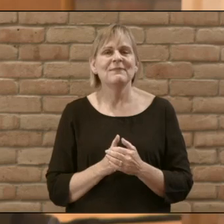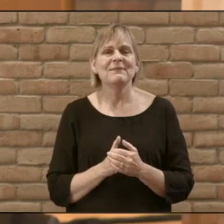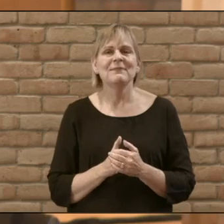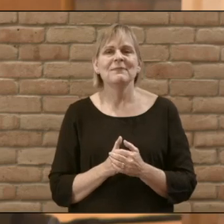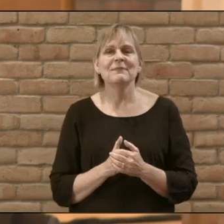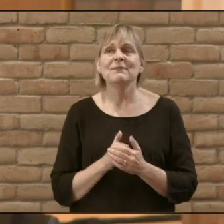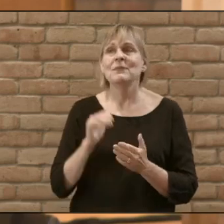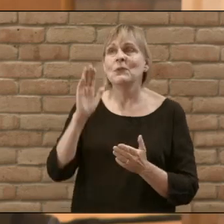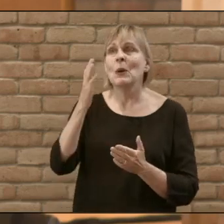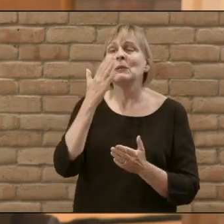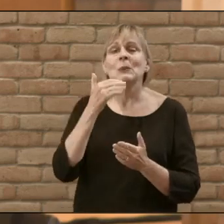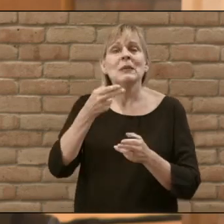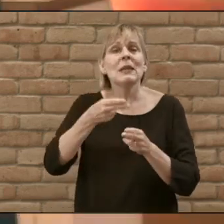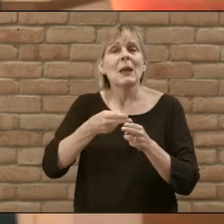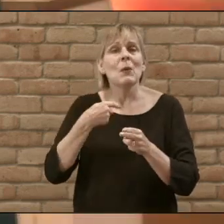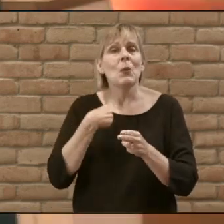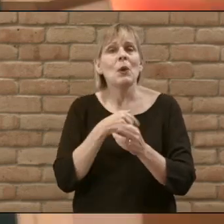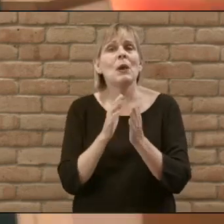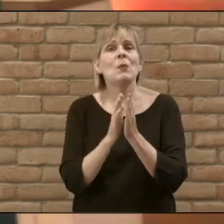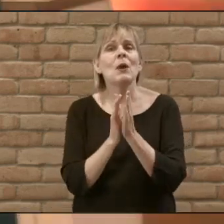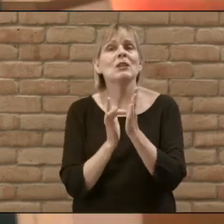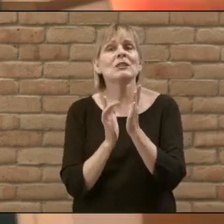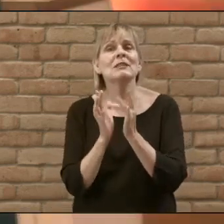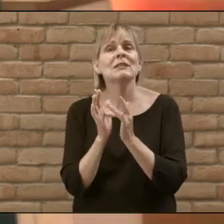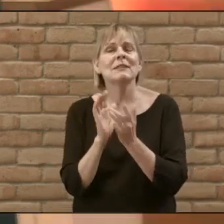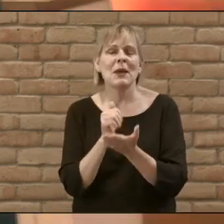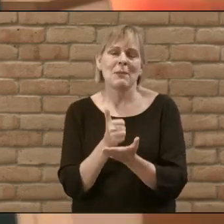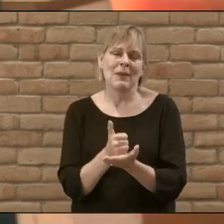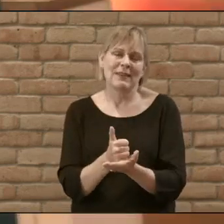in your sweet name we pray Jesus Amen